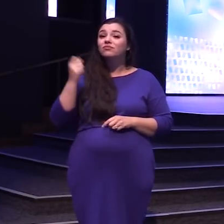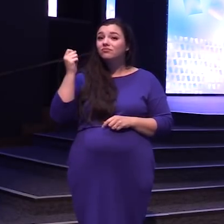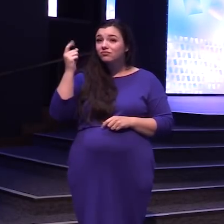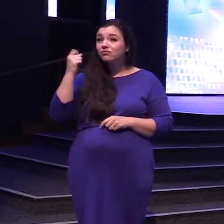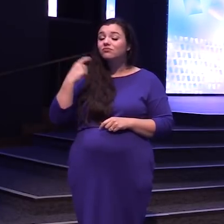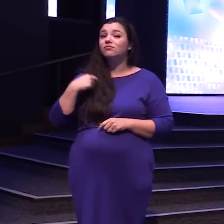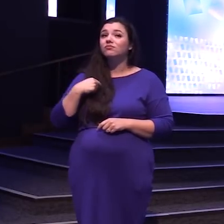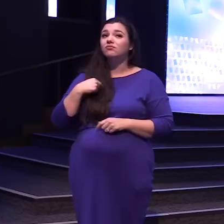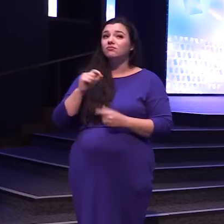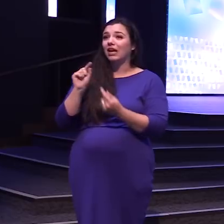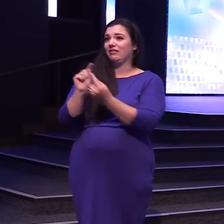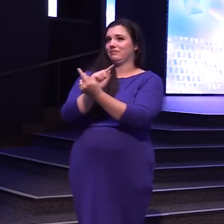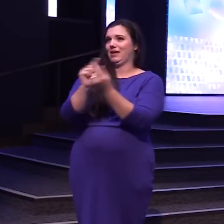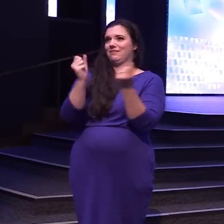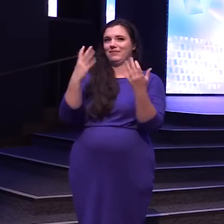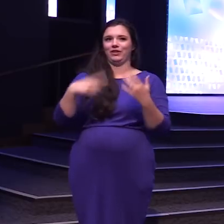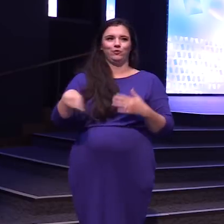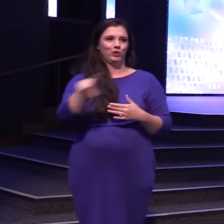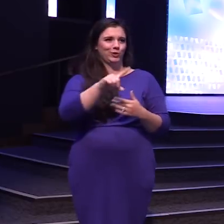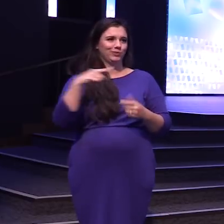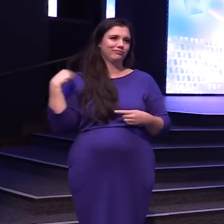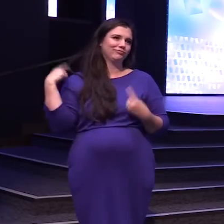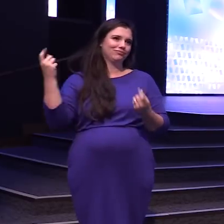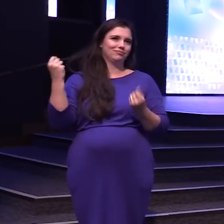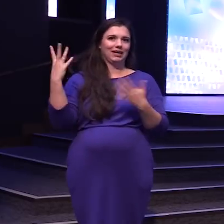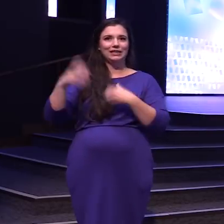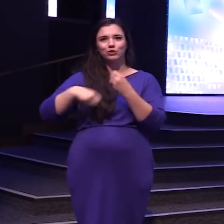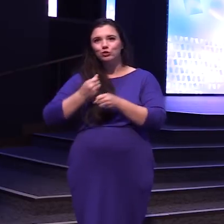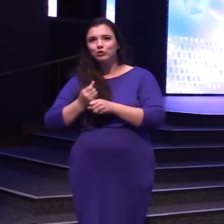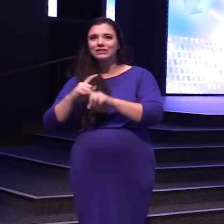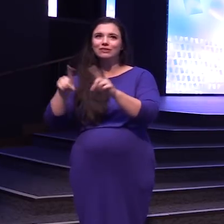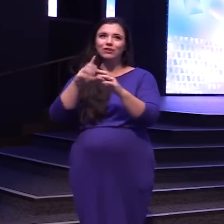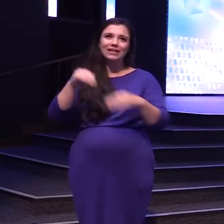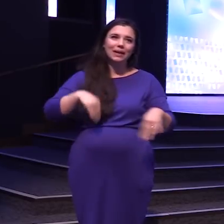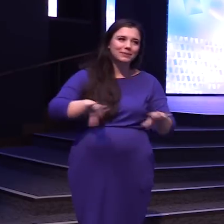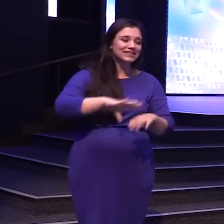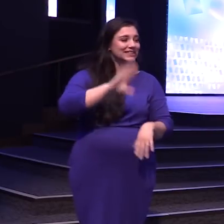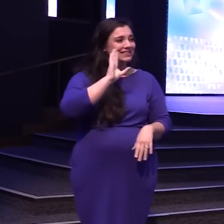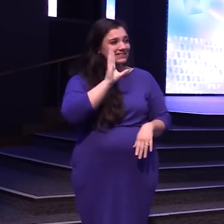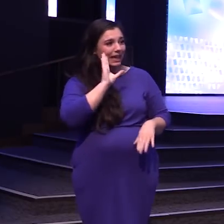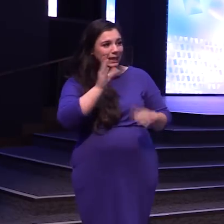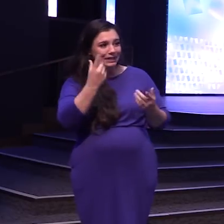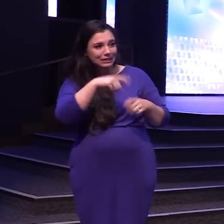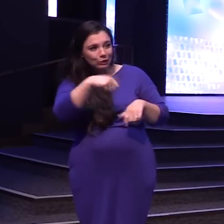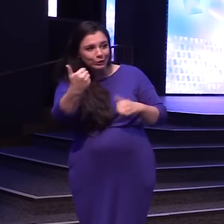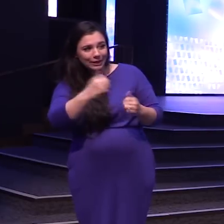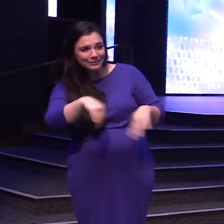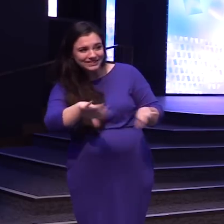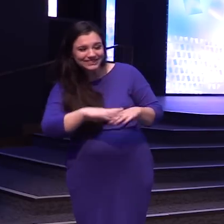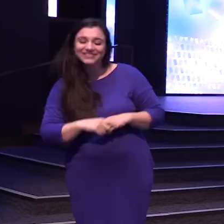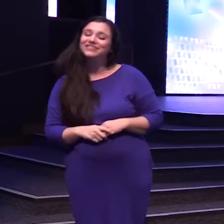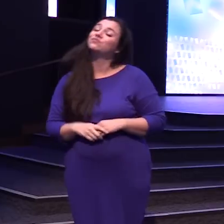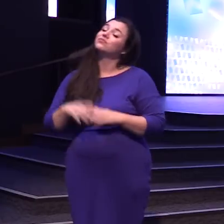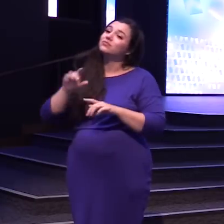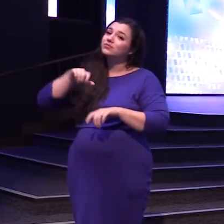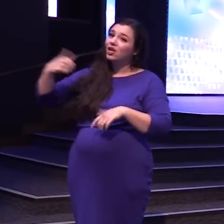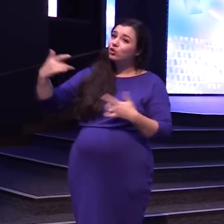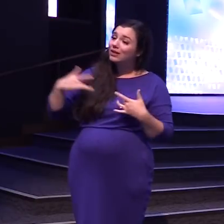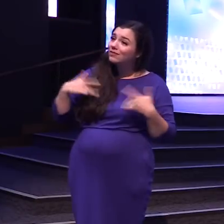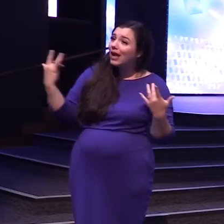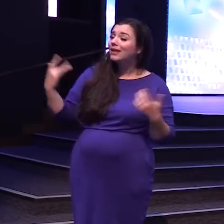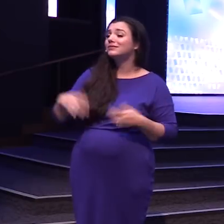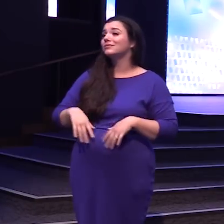many of you over the years at different campuses Hey, campuses At our events or